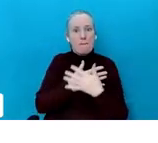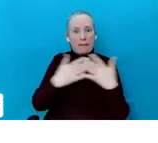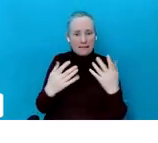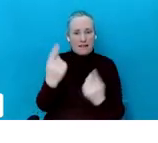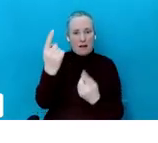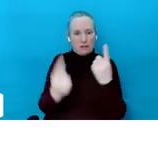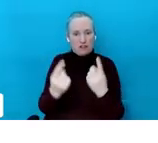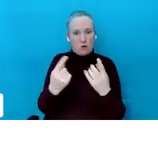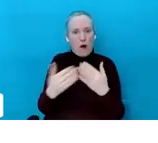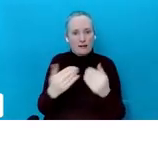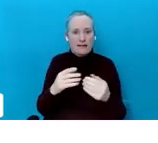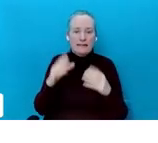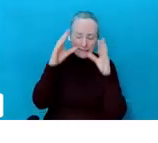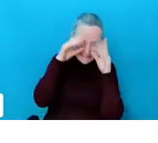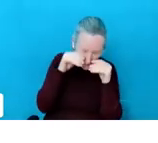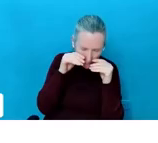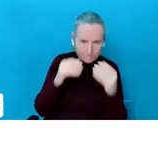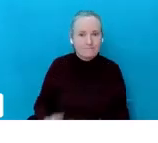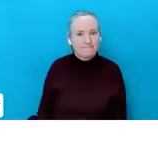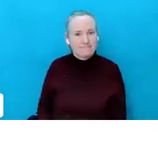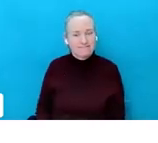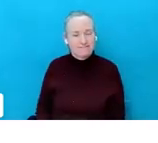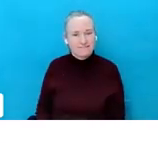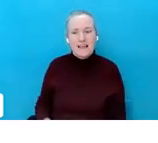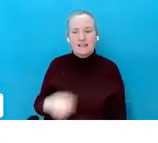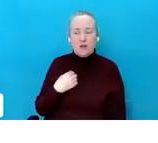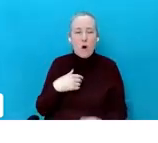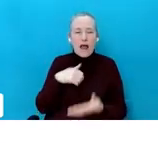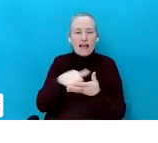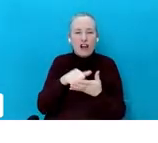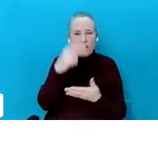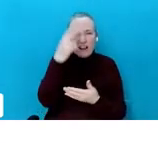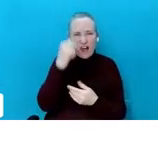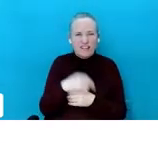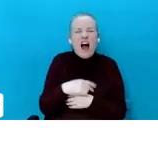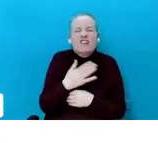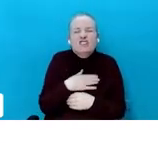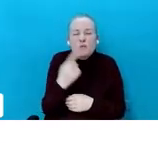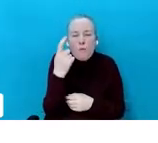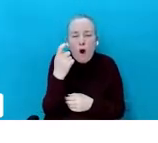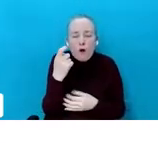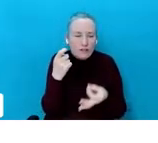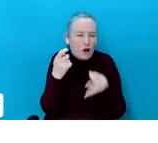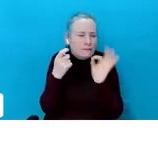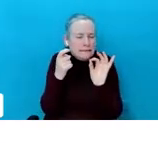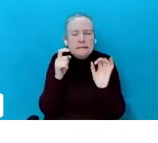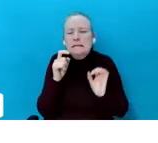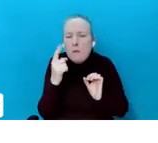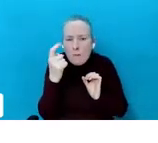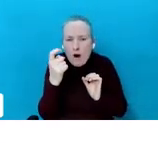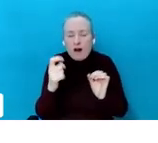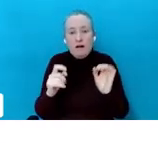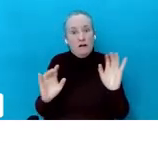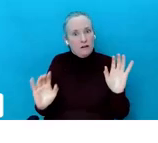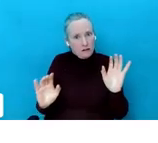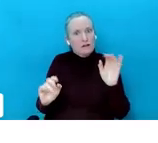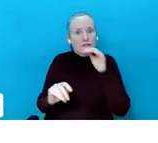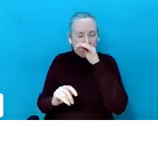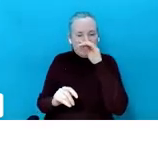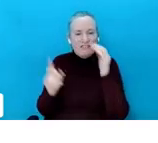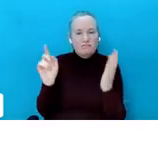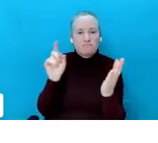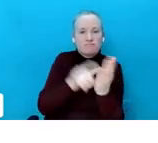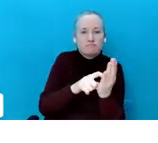So when you're there at 11 o'clock at night, which actually we'd have one more episode and a cup of tea, you know, if you go into settings